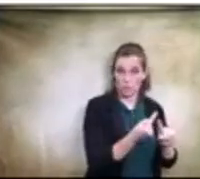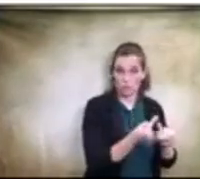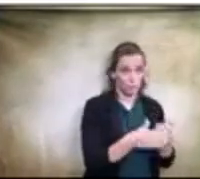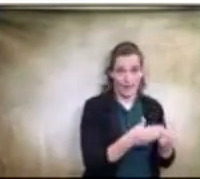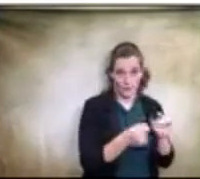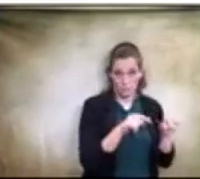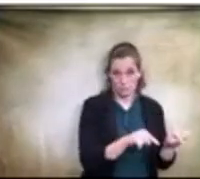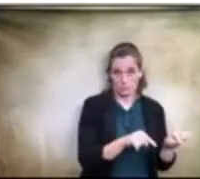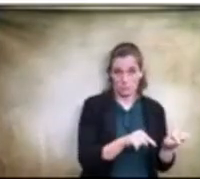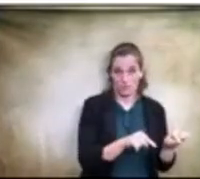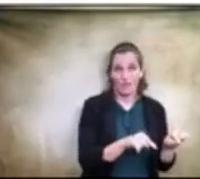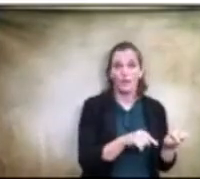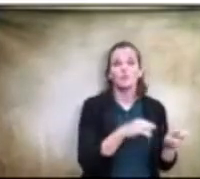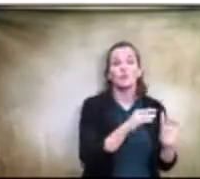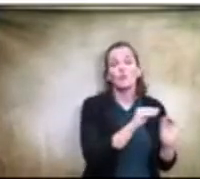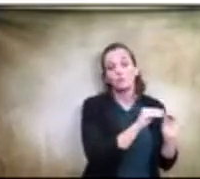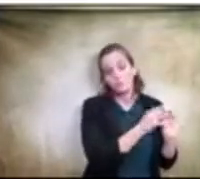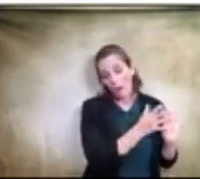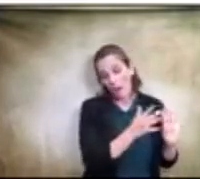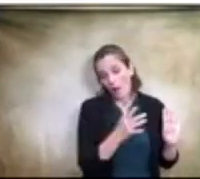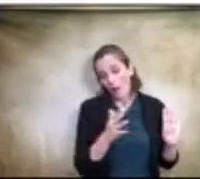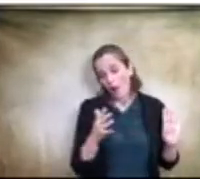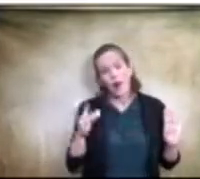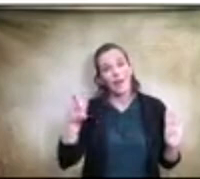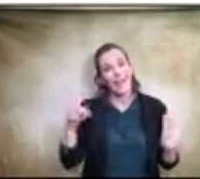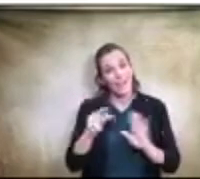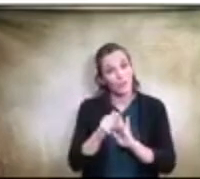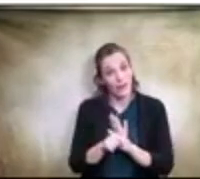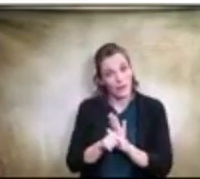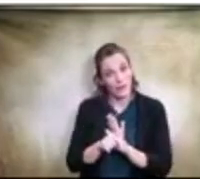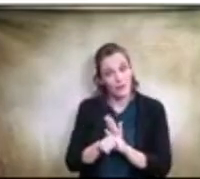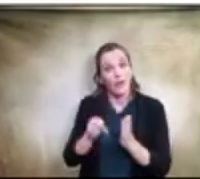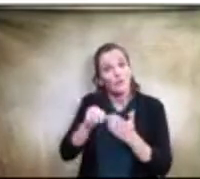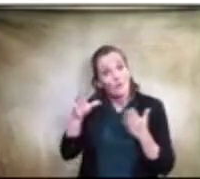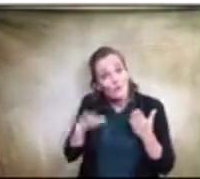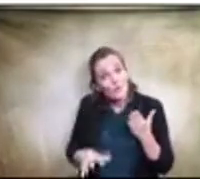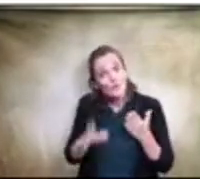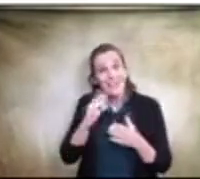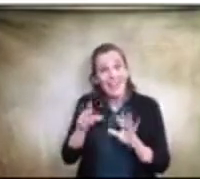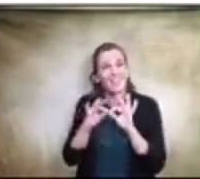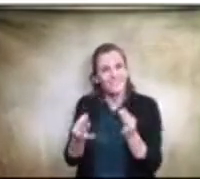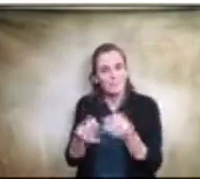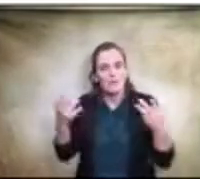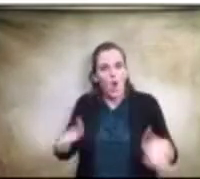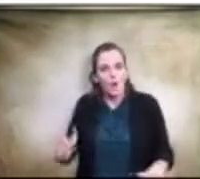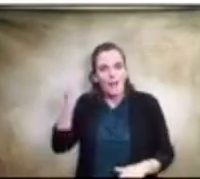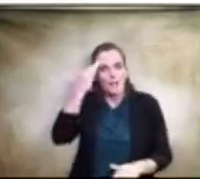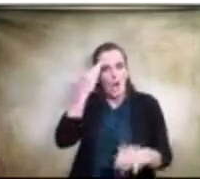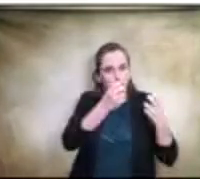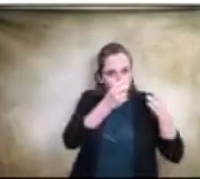matriculate all the way through eighth grade, the scholars, as well as the families have a strong connection